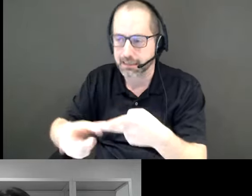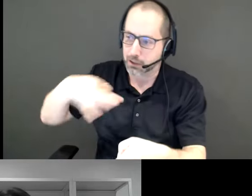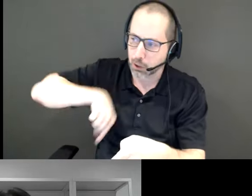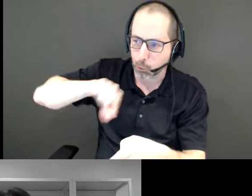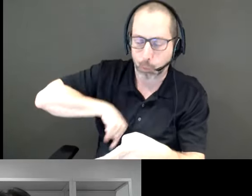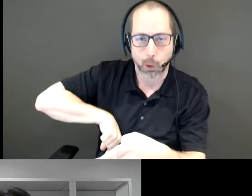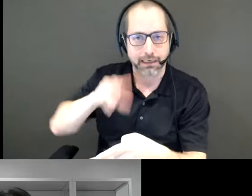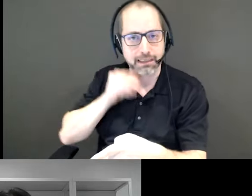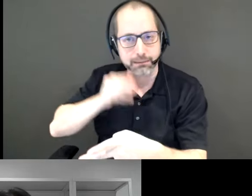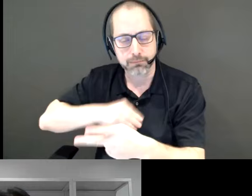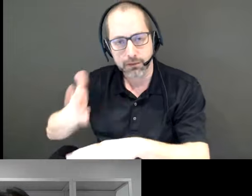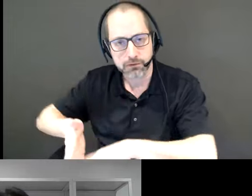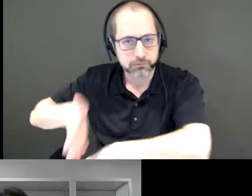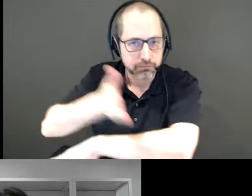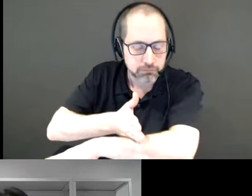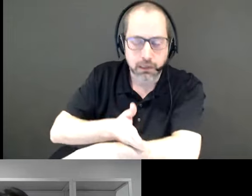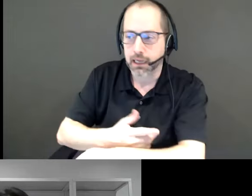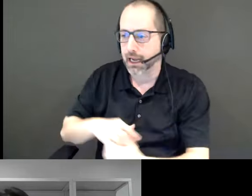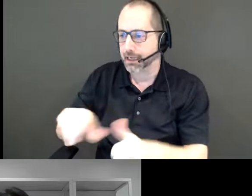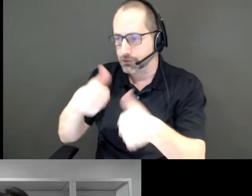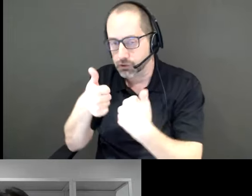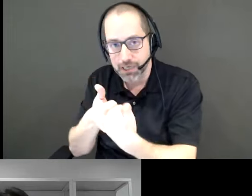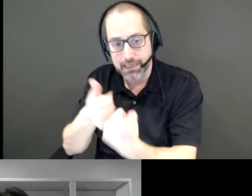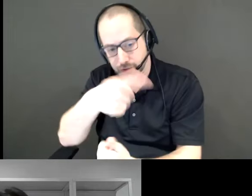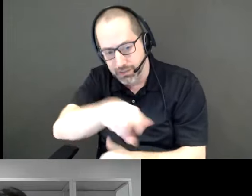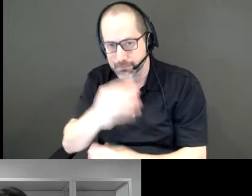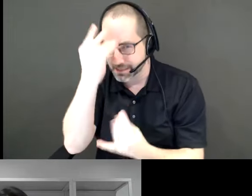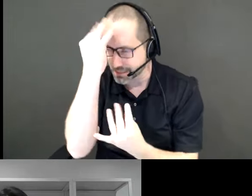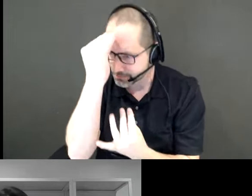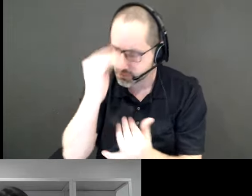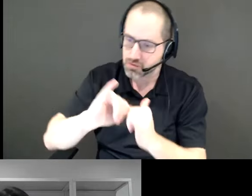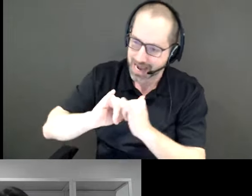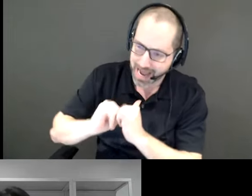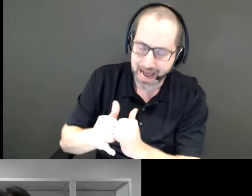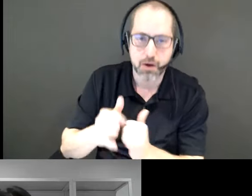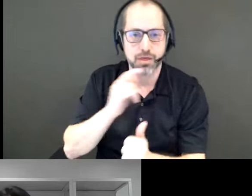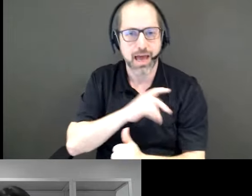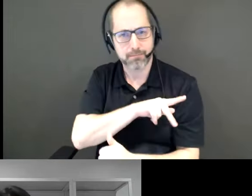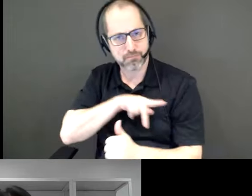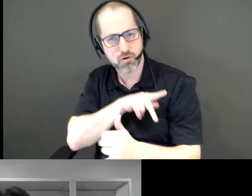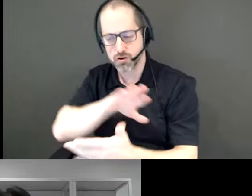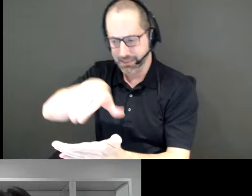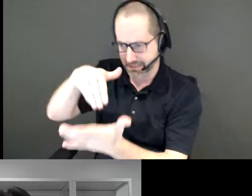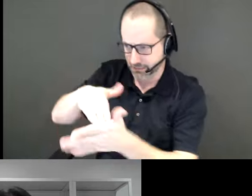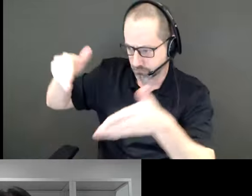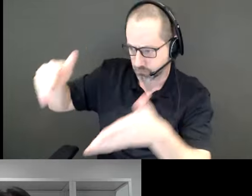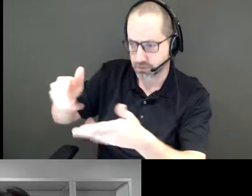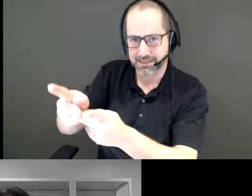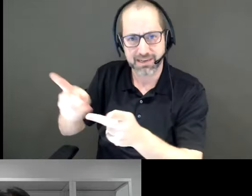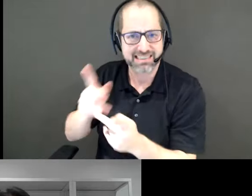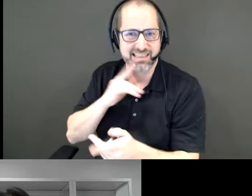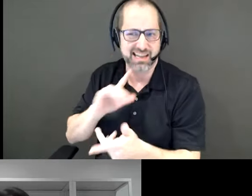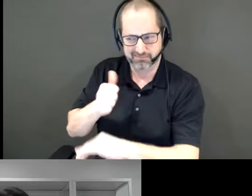experience under the Gardner, and to challenge them to think about how a car centric space, a space that's been designed primarily for vehicles,